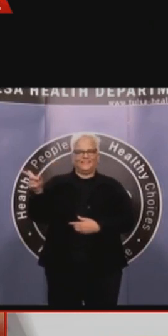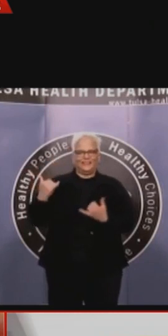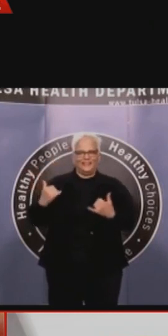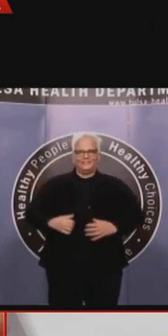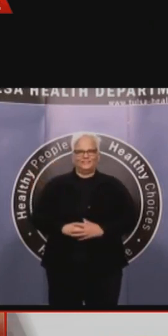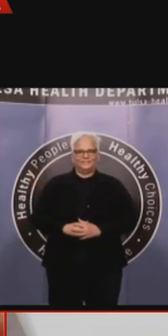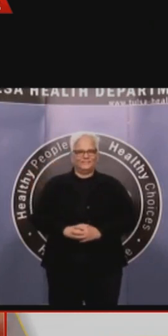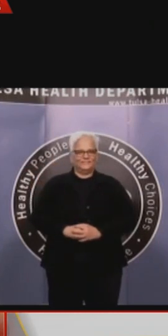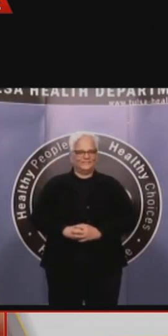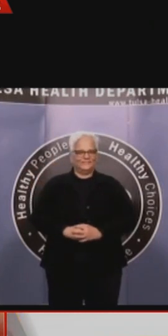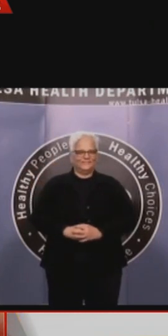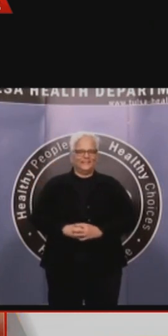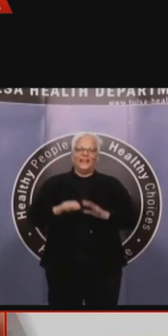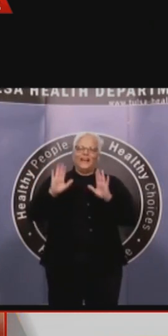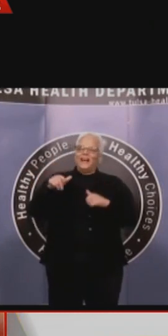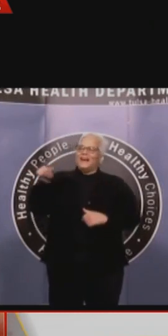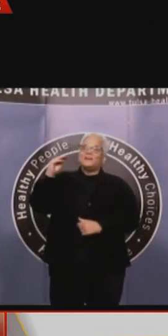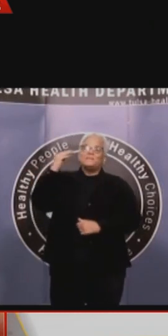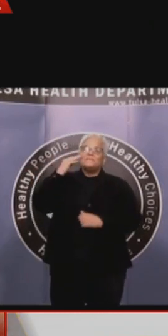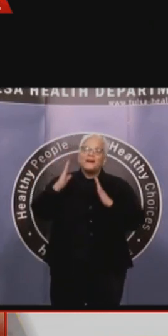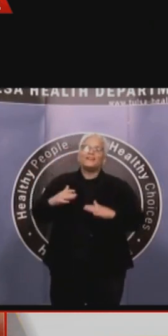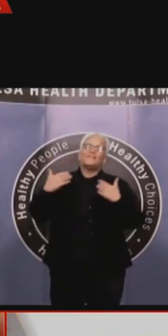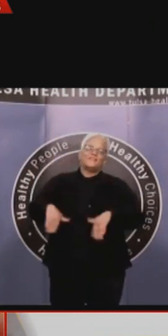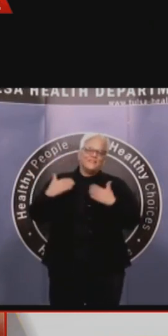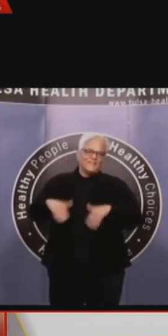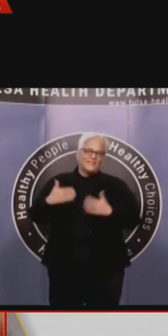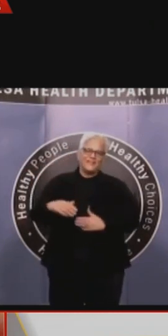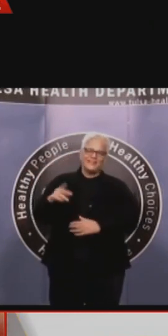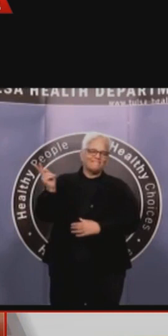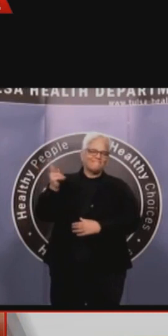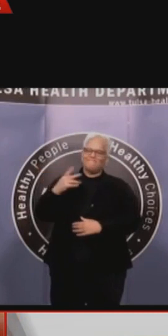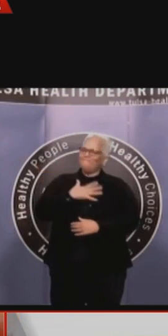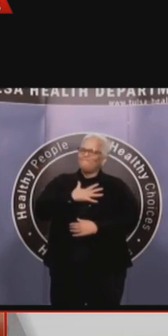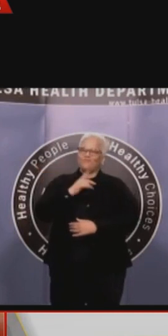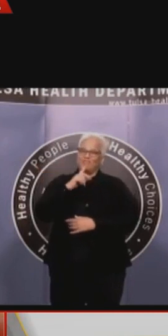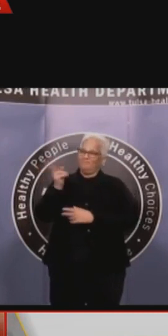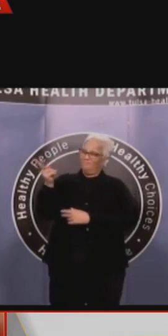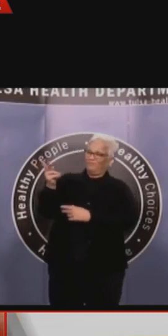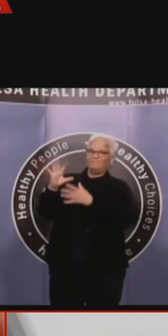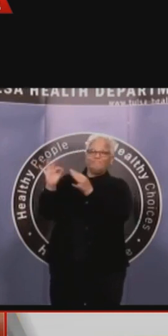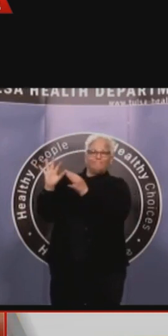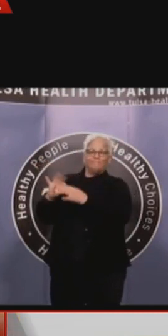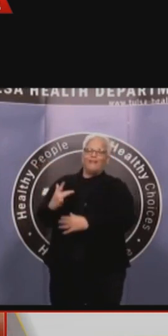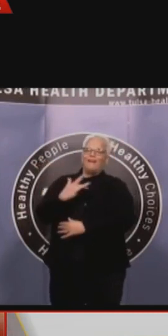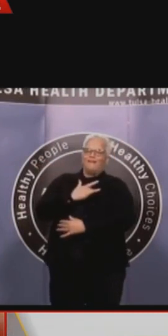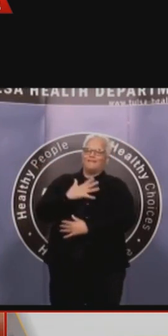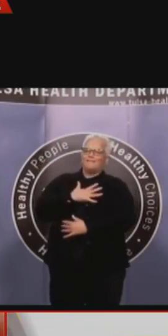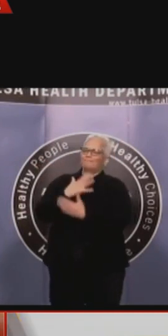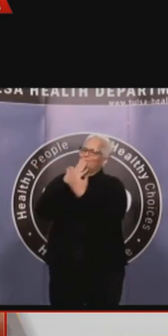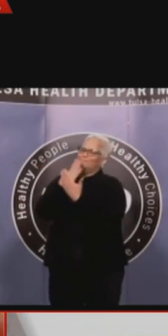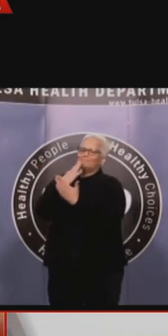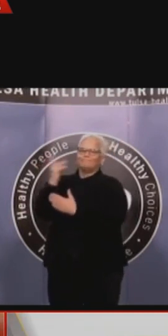job, and I just want to thank you and hope that you take some time and enjoy your families this weekend. So some updates.